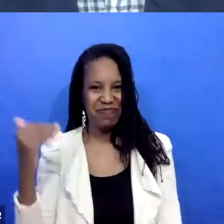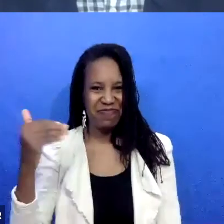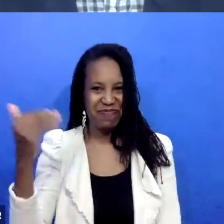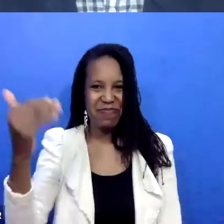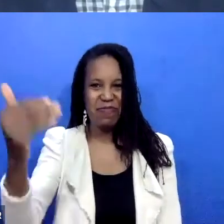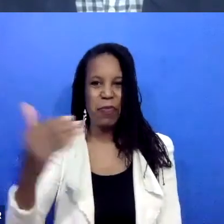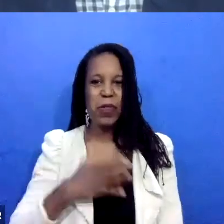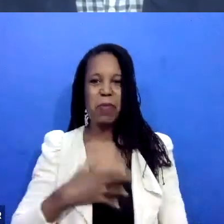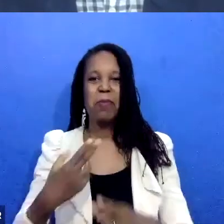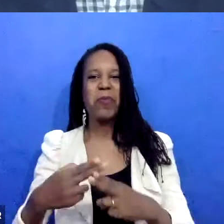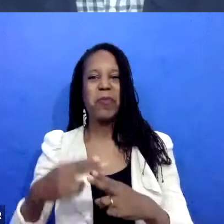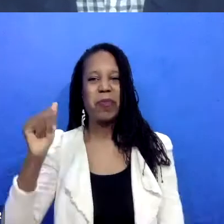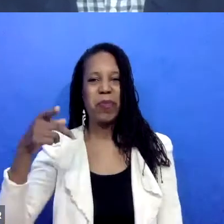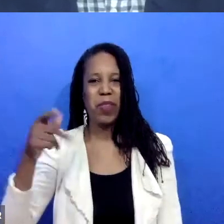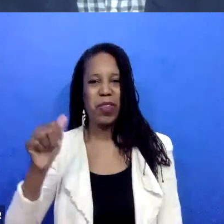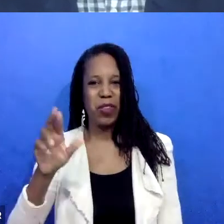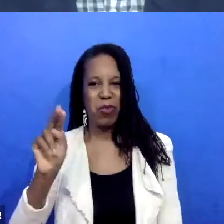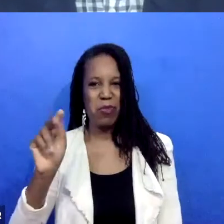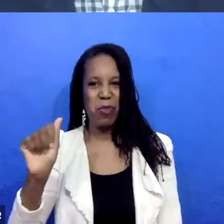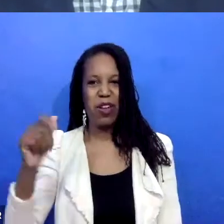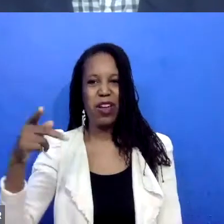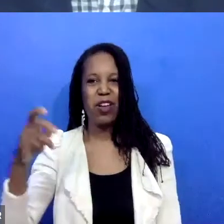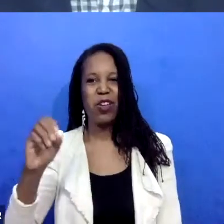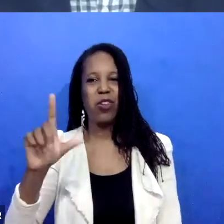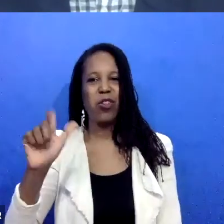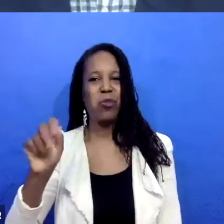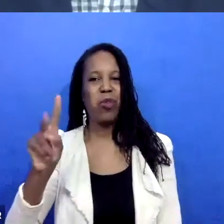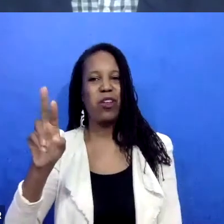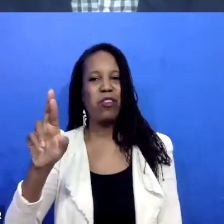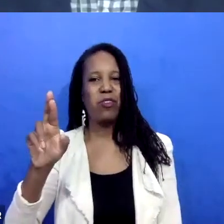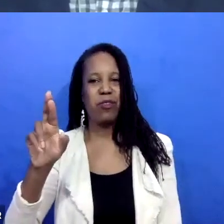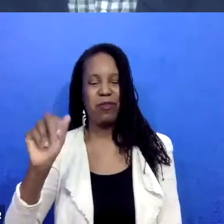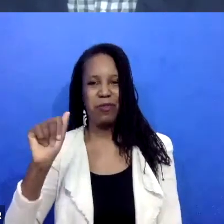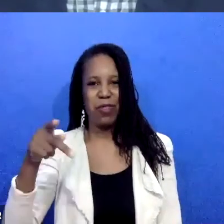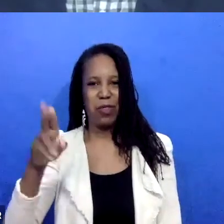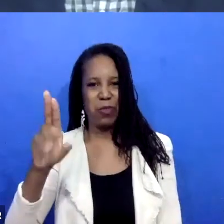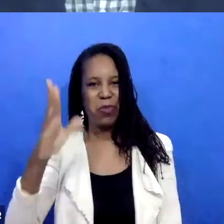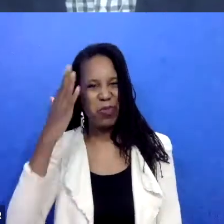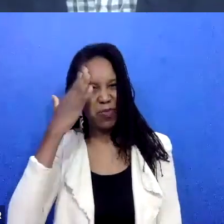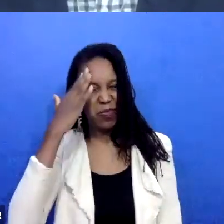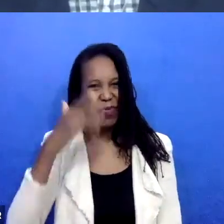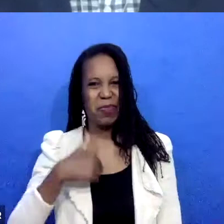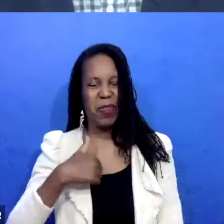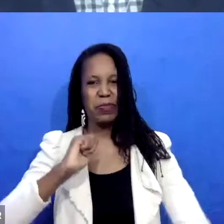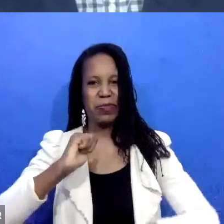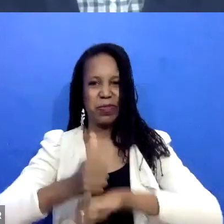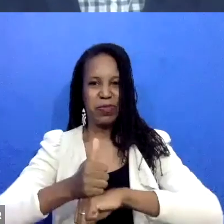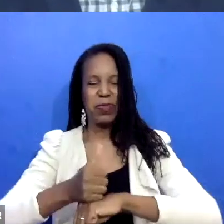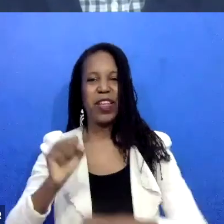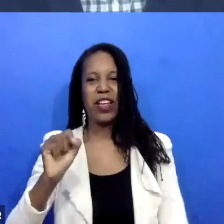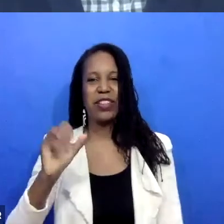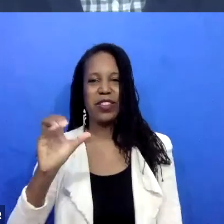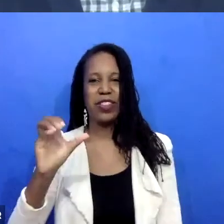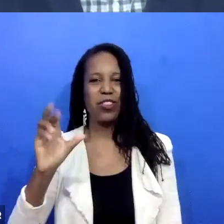and I'm the executive director and founder of SCRJI, as well as an associate professor of law at the